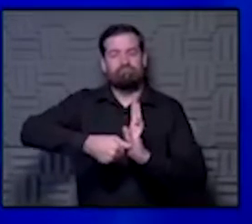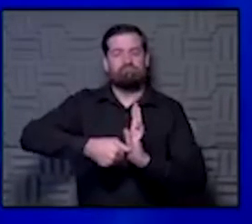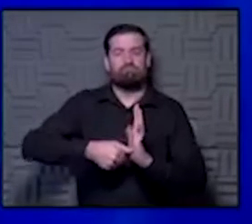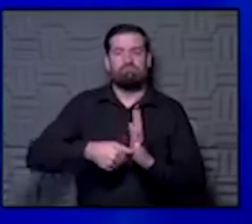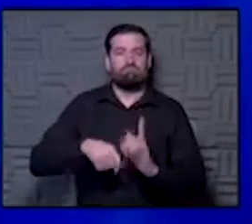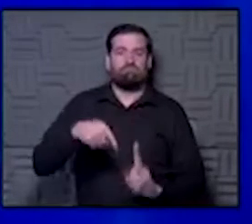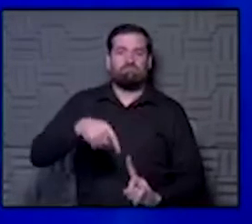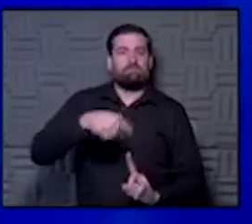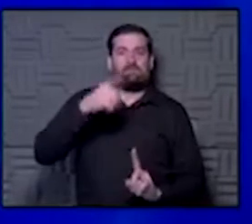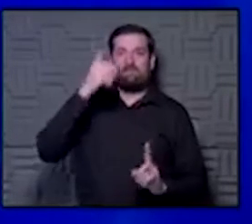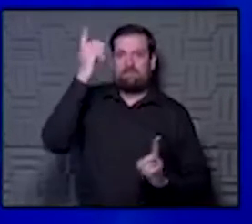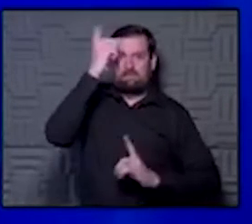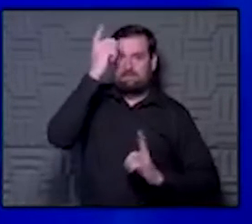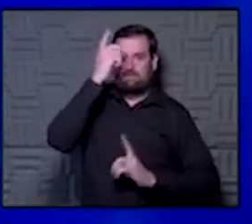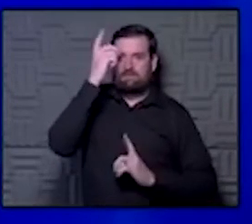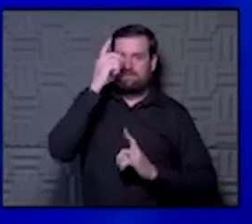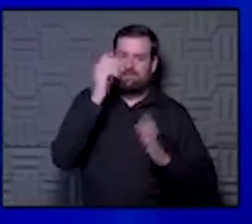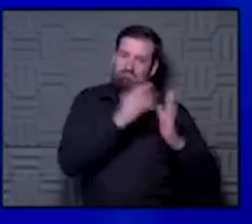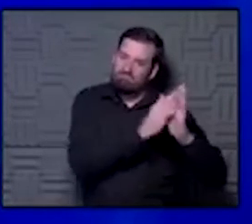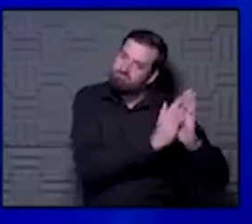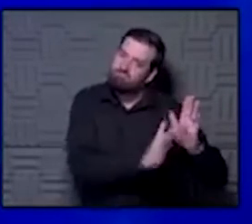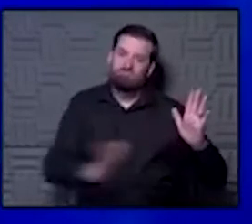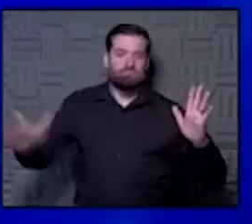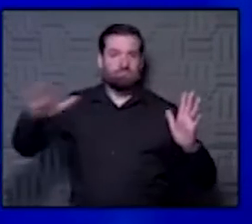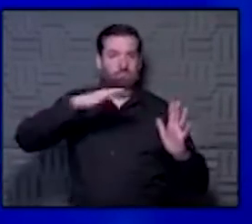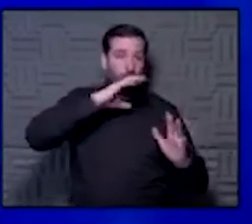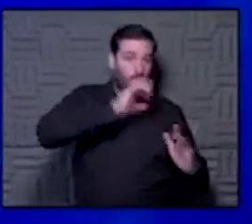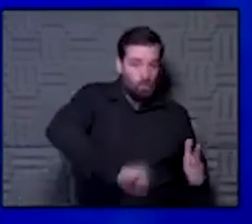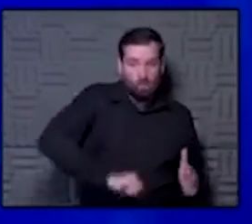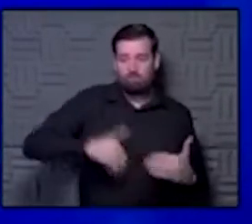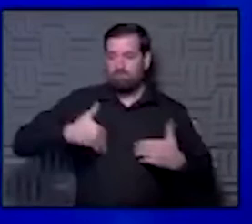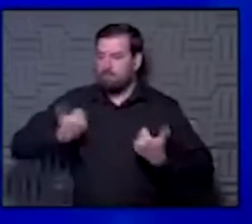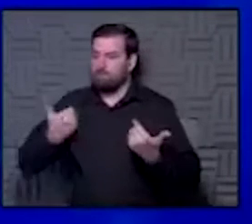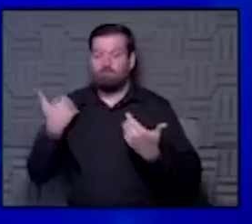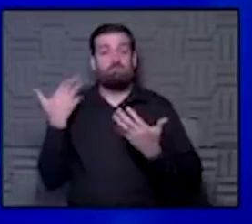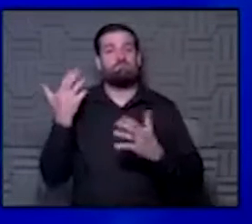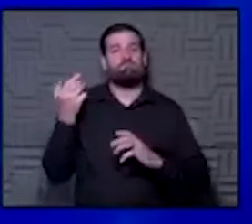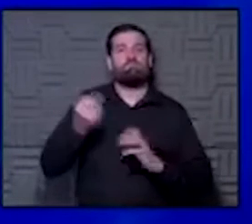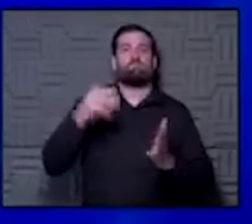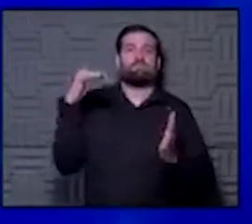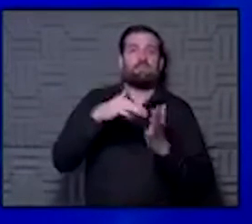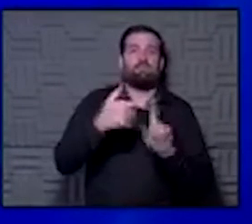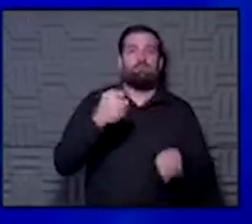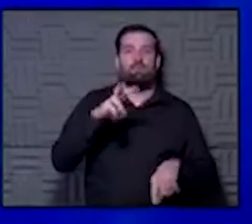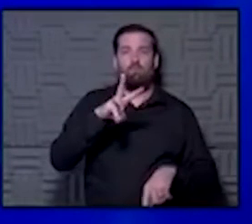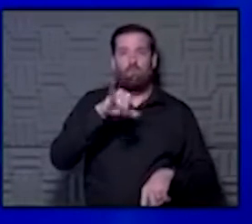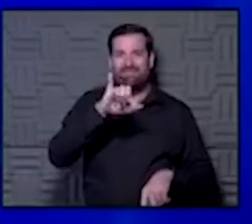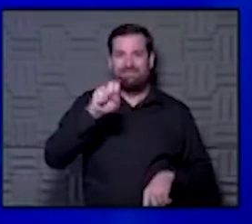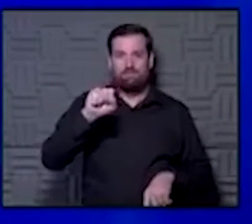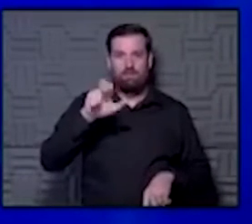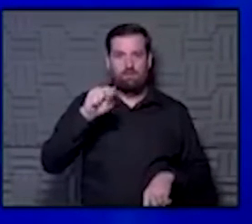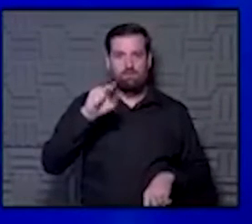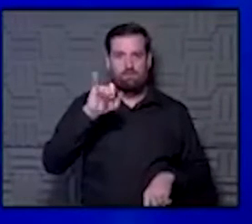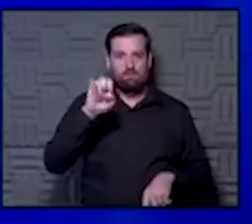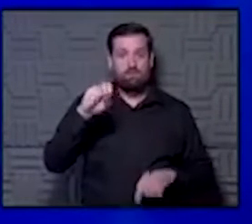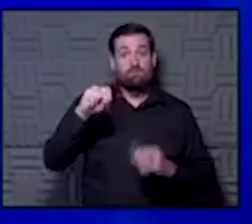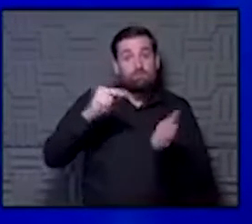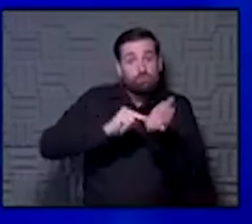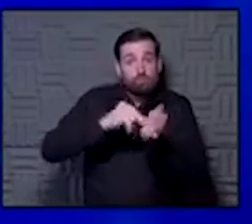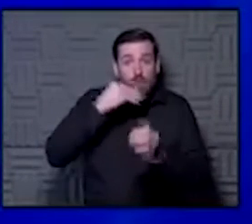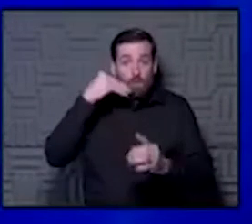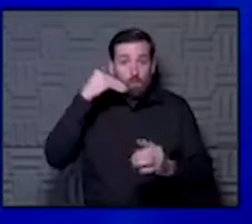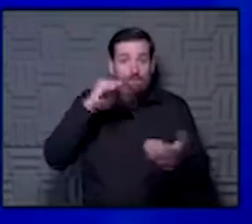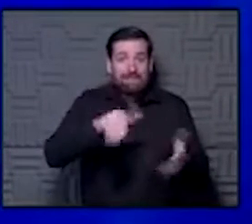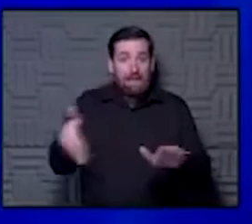is a disease of old and young. There's a report this morning looking at a study from Wisconsin in which now nursing home deaths are up in a